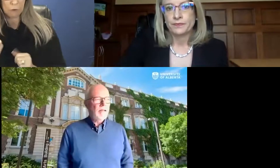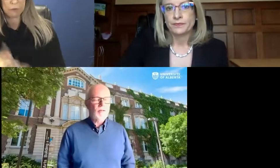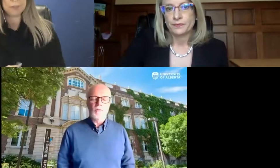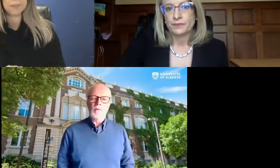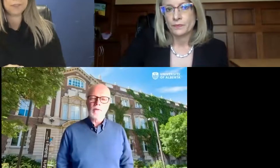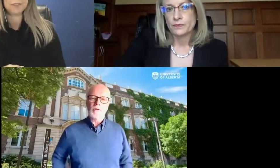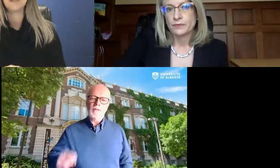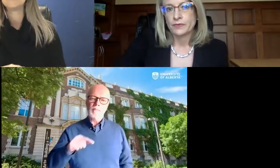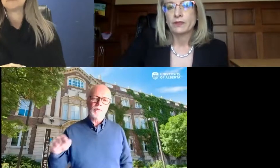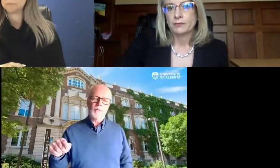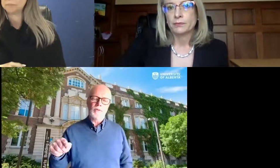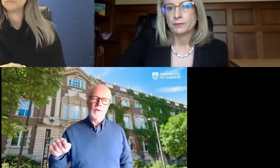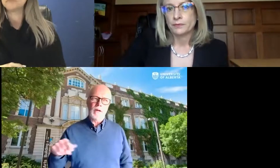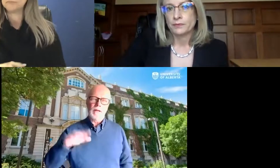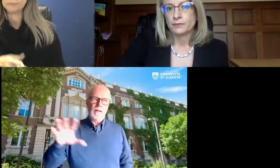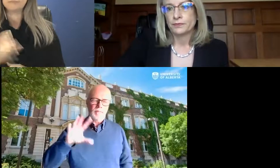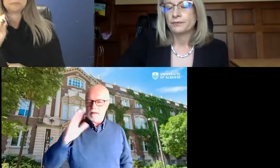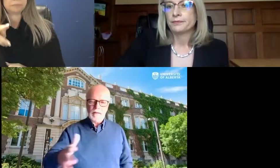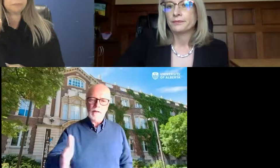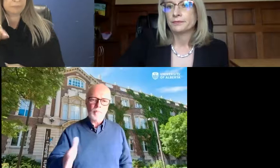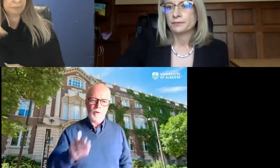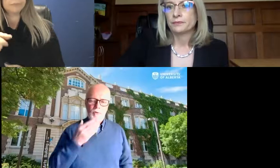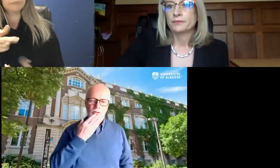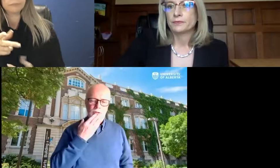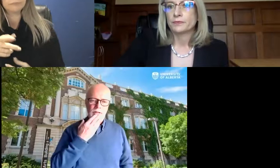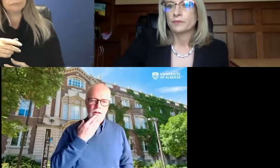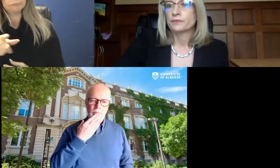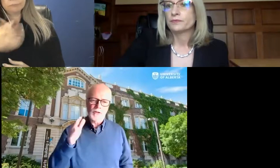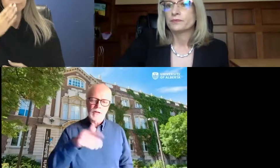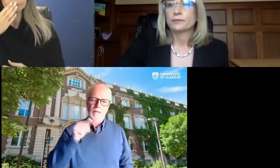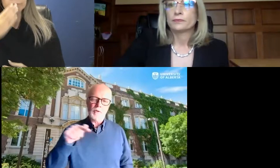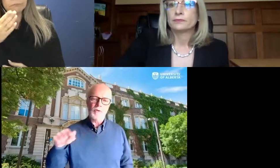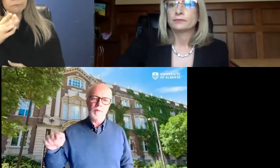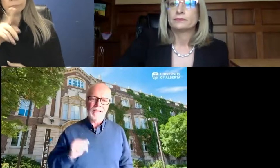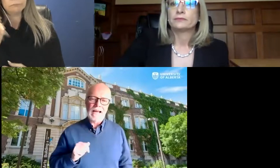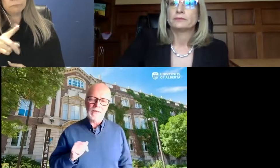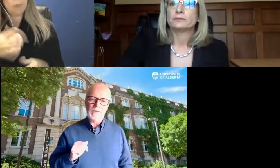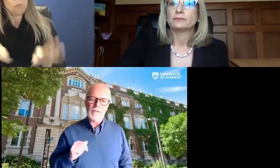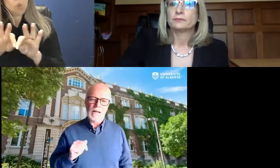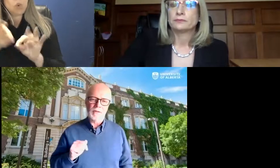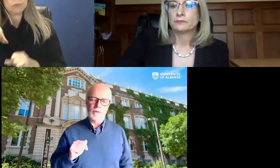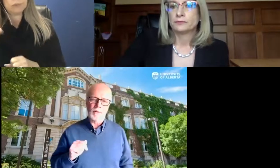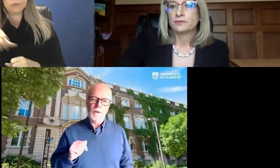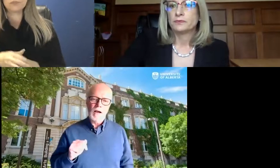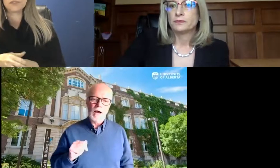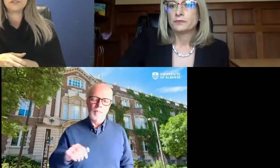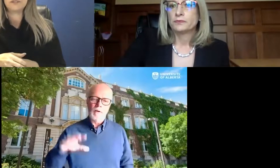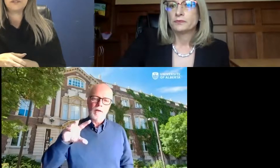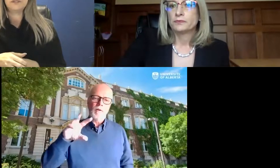yes. So, so similar to and another important question that I appreciate and similar to my last answer.